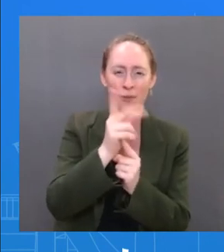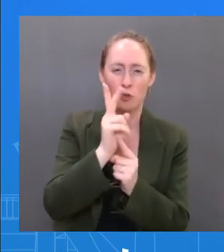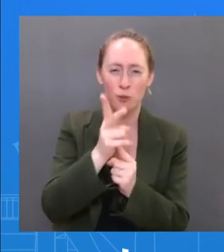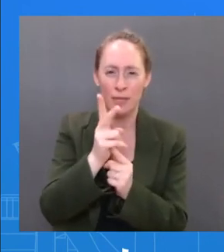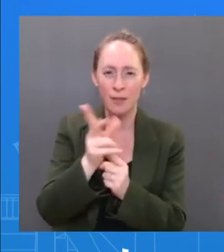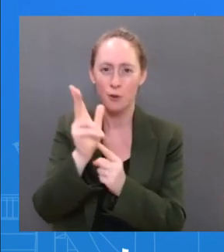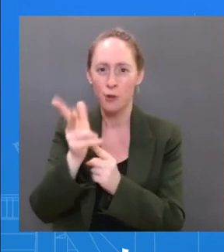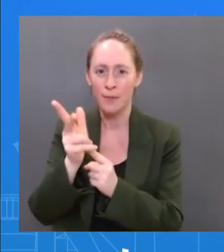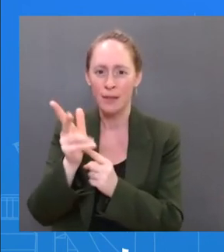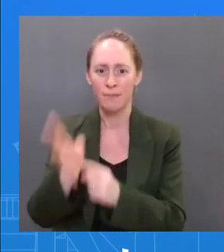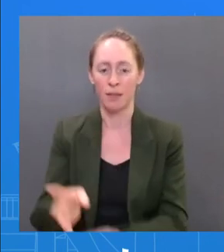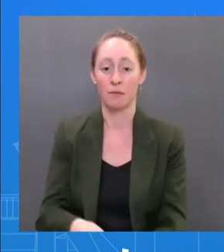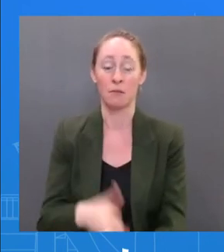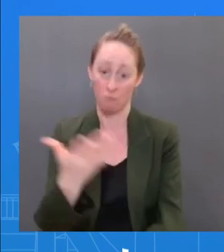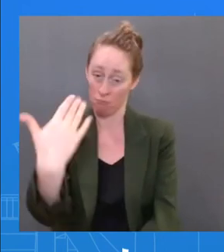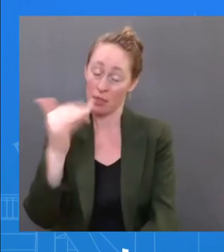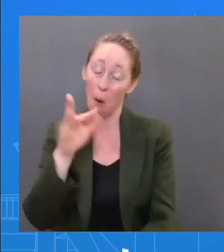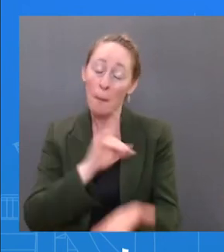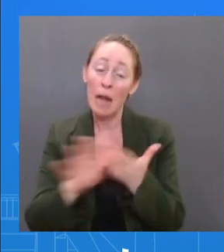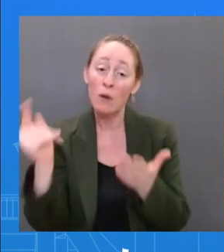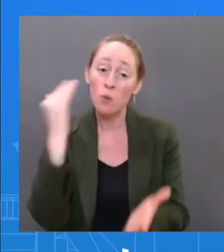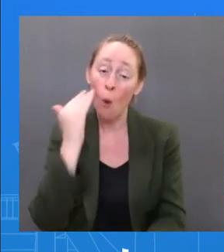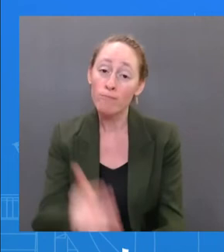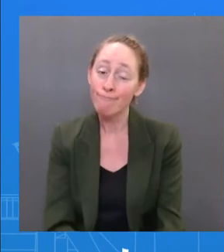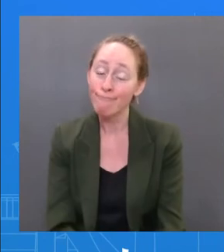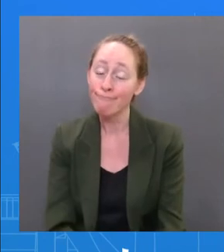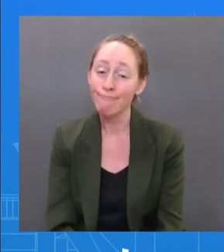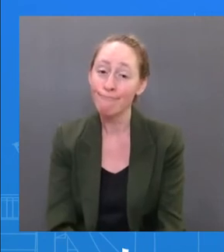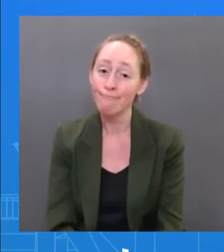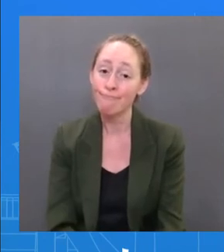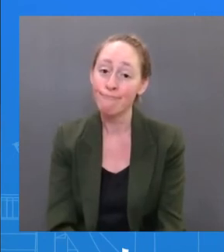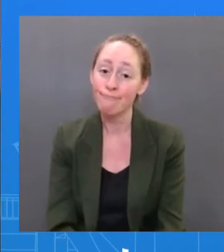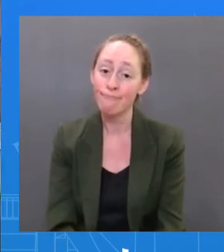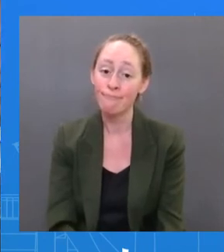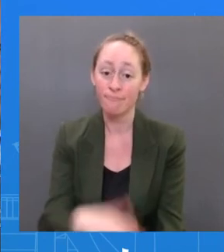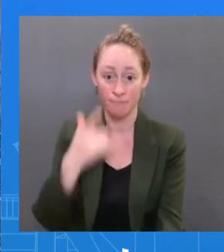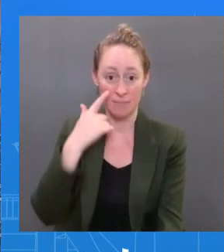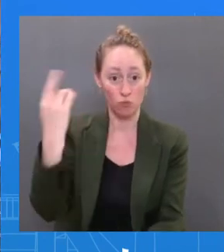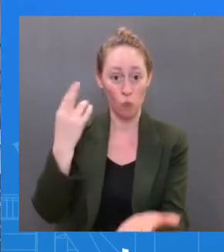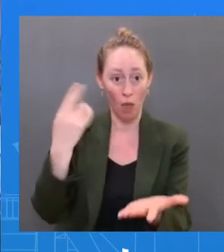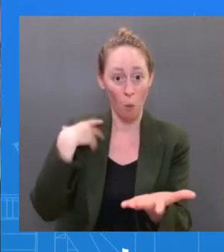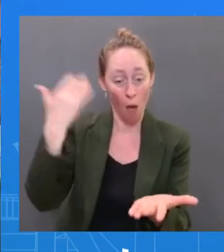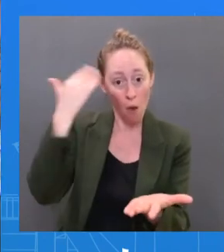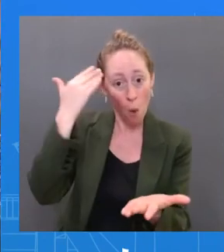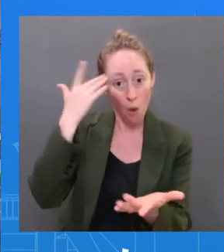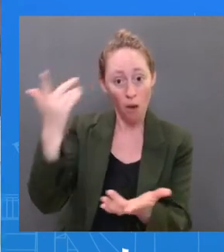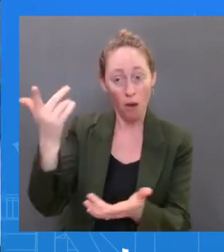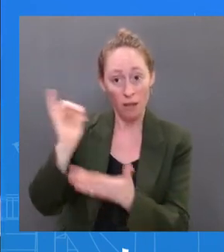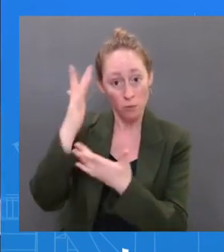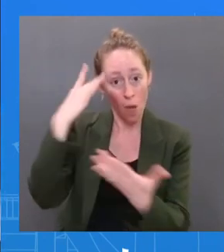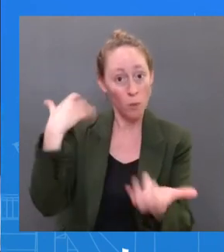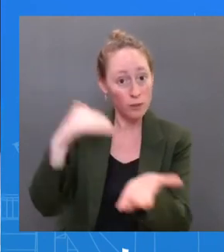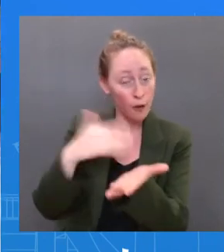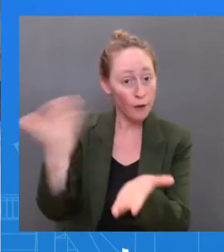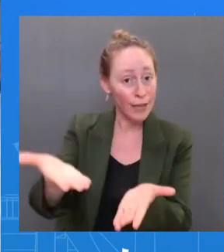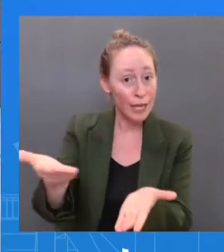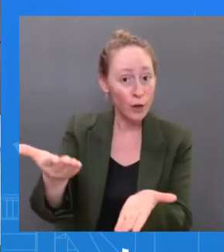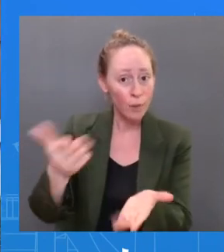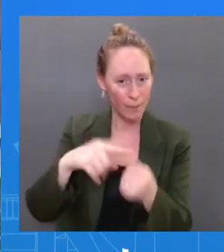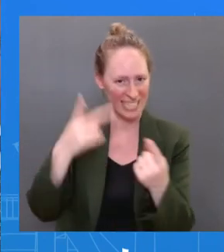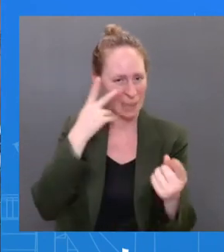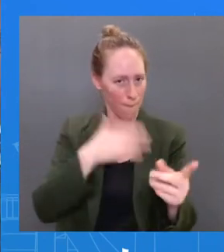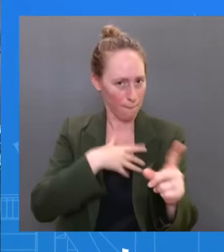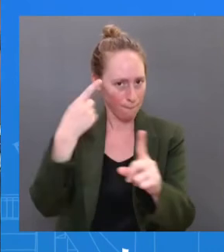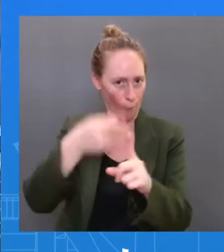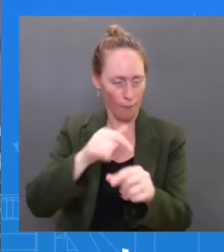one of the reasons for having his physician up in answering one of his questions. But can you see the point I'm getting at? The point is you don't isolate when you've had a positive